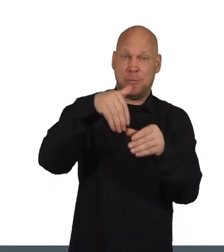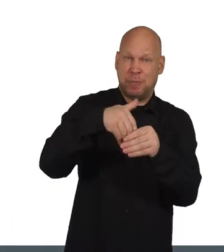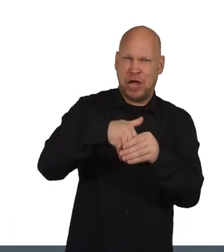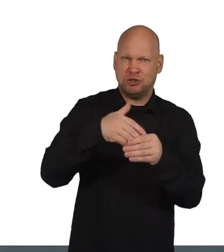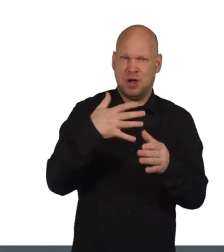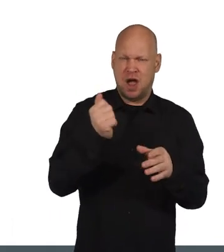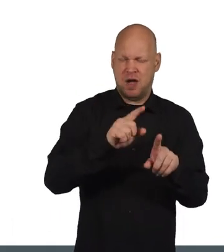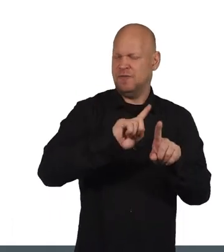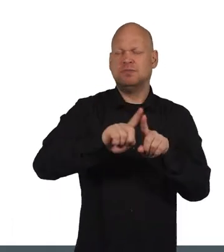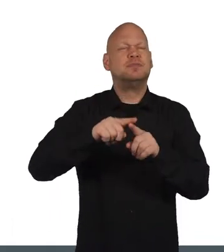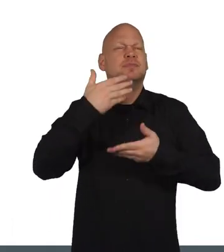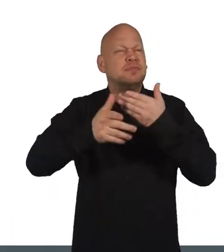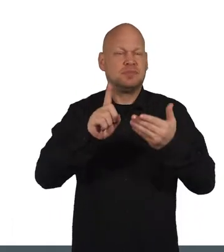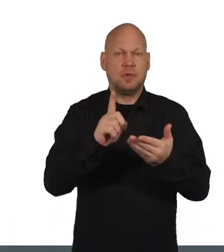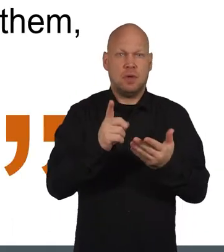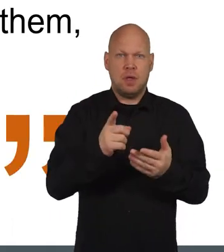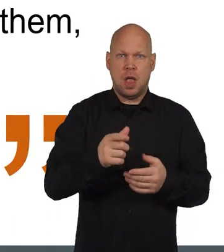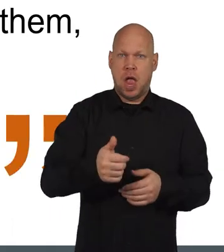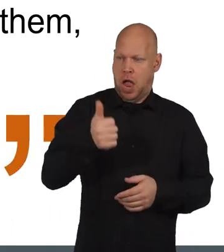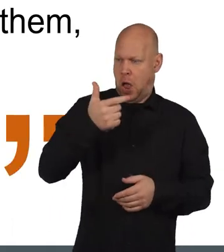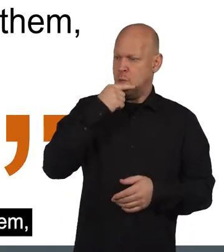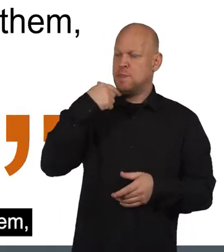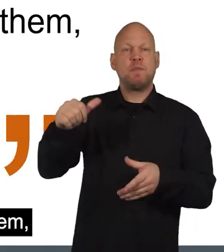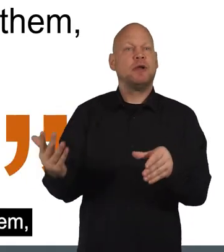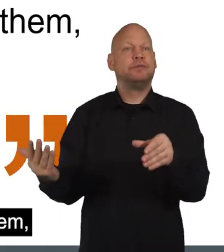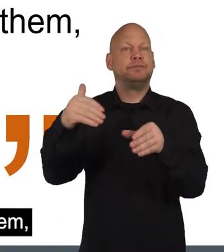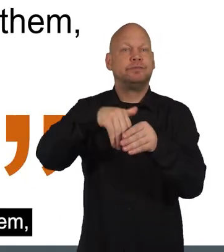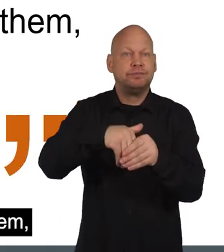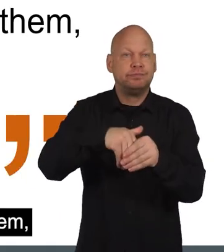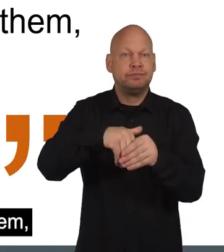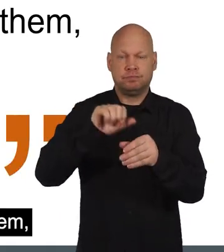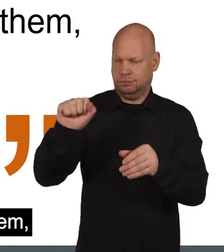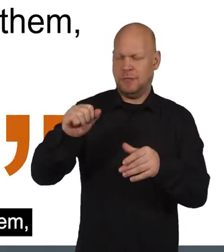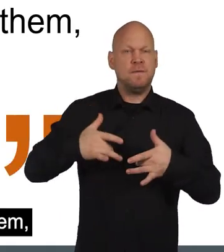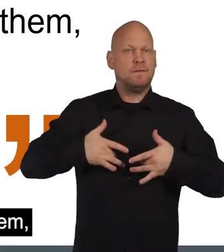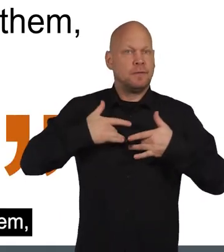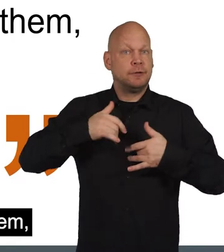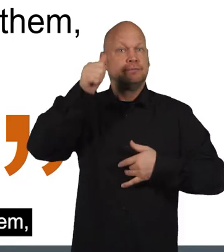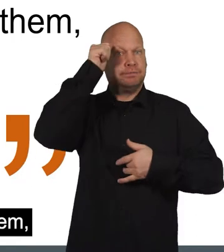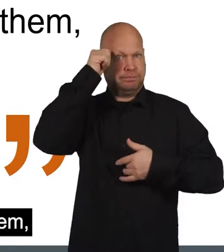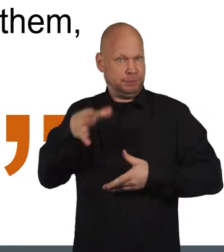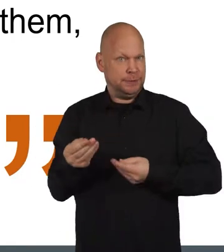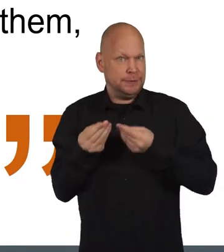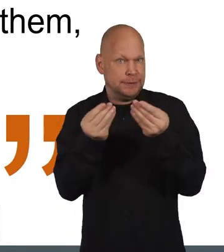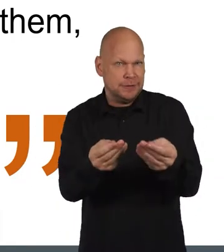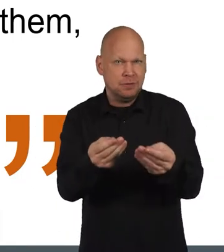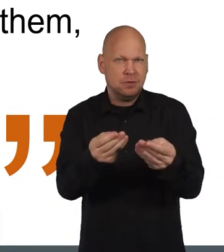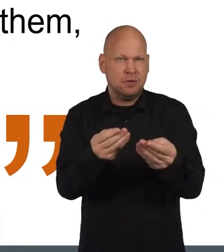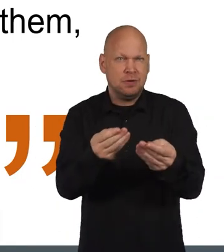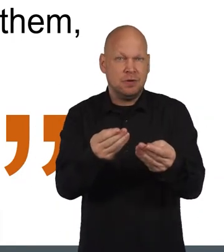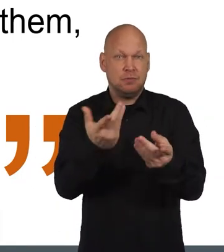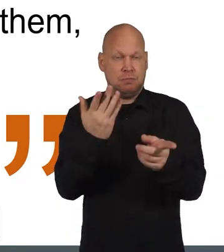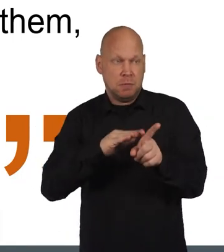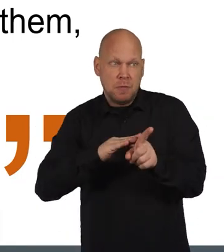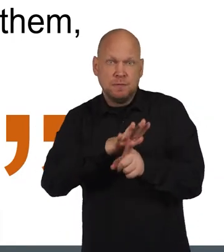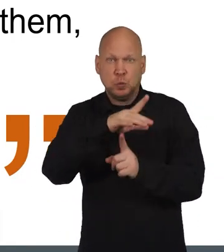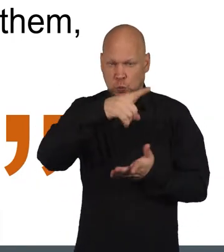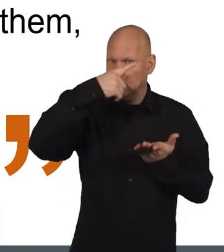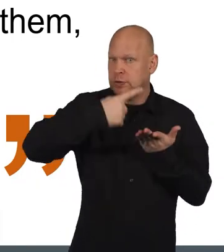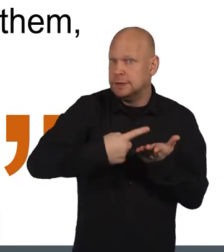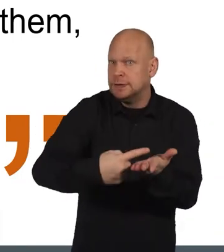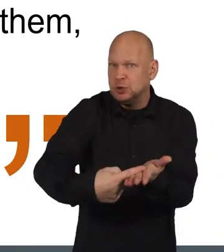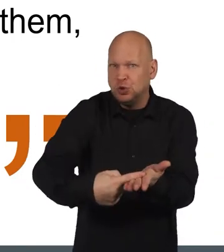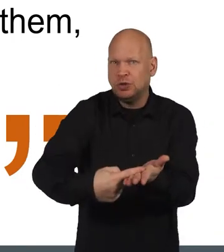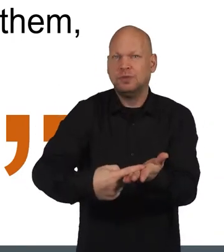Participation can be described as ways for people to have their voice heard in decisions that affect them and ideally influence these